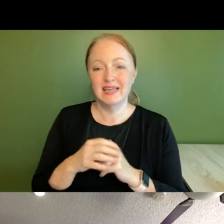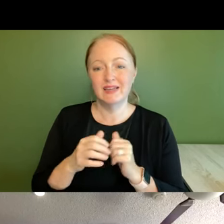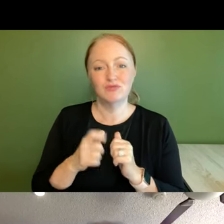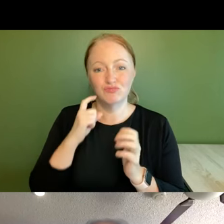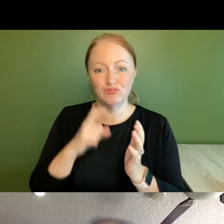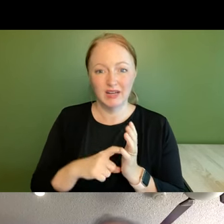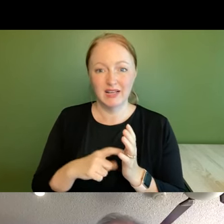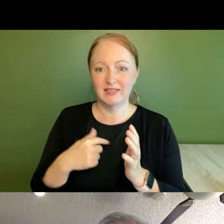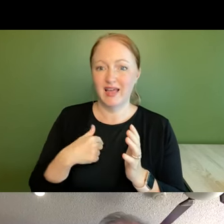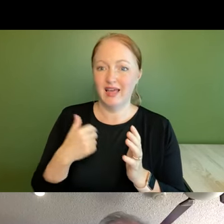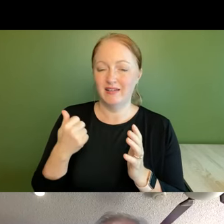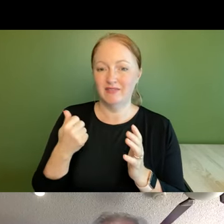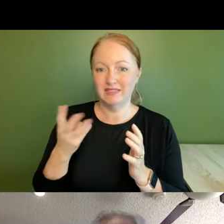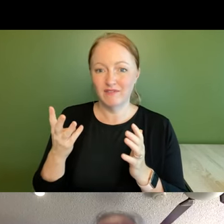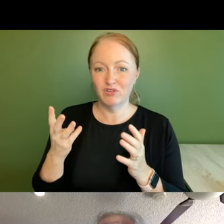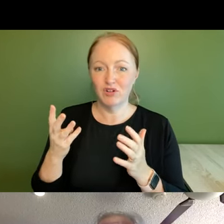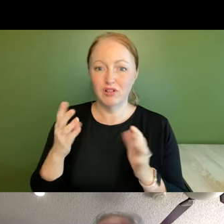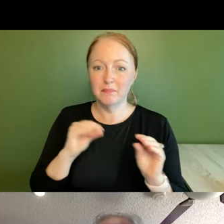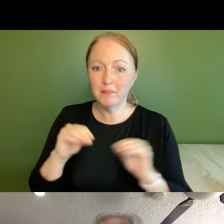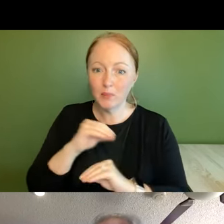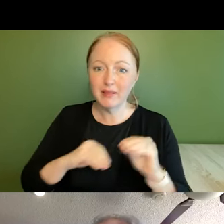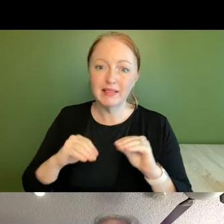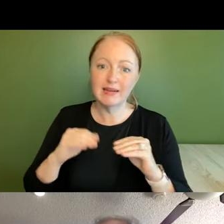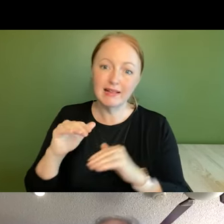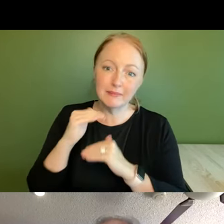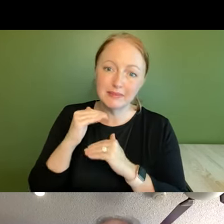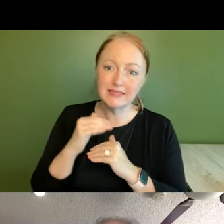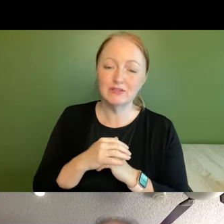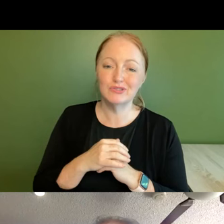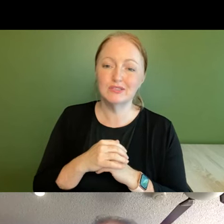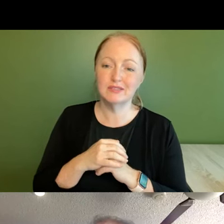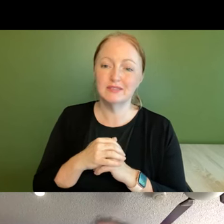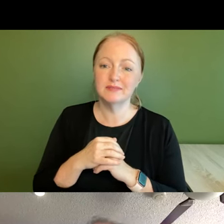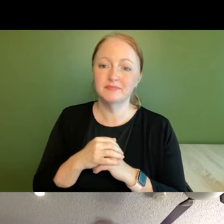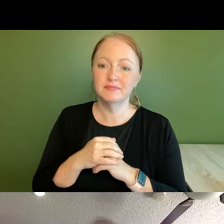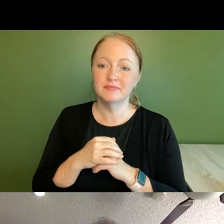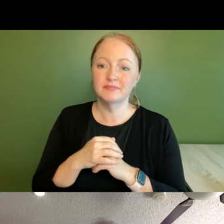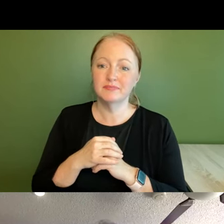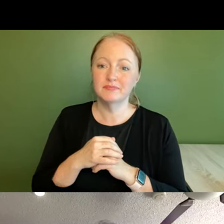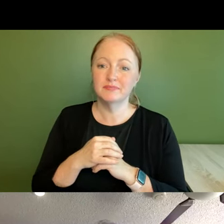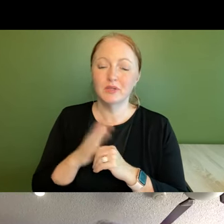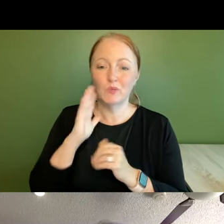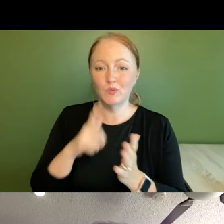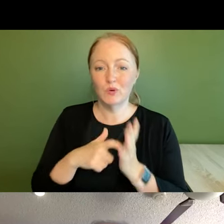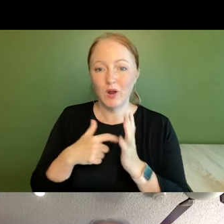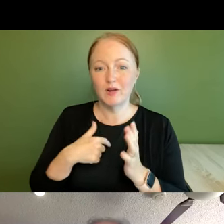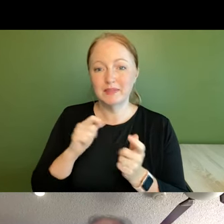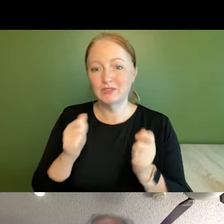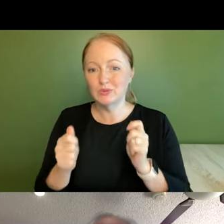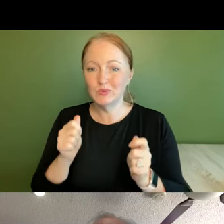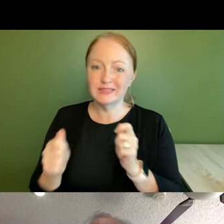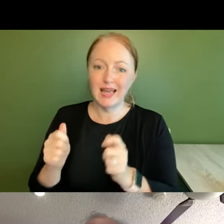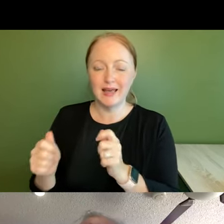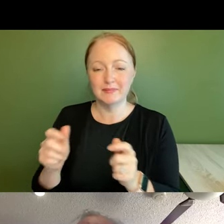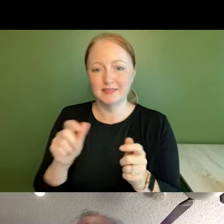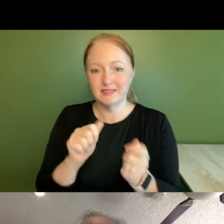that i have a number of uh mobility limitations that uh will require me to adapt and adjust